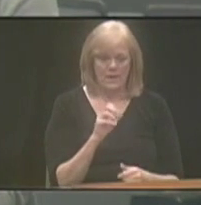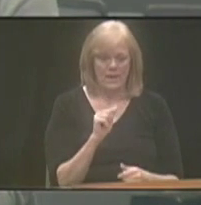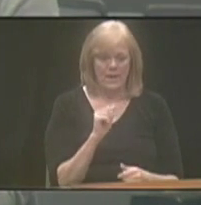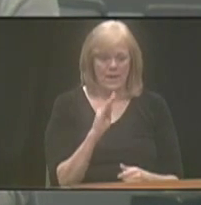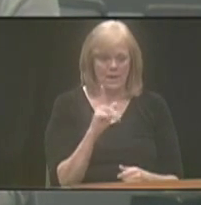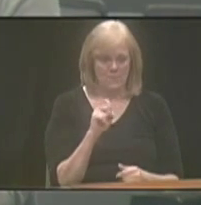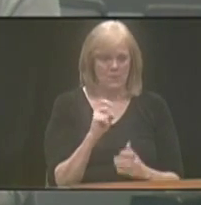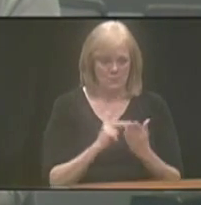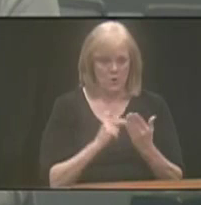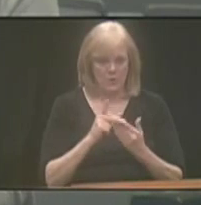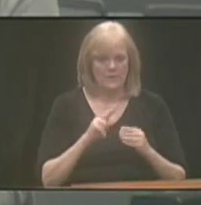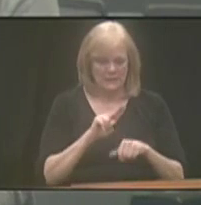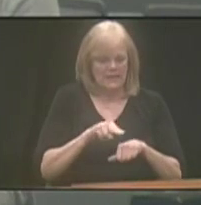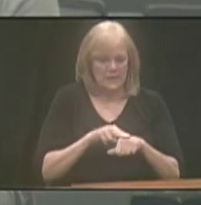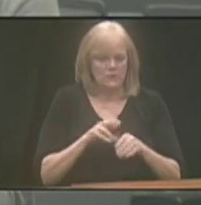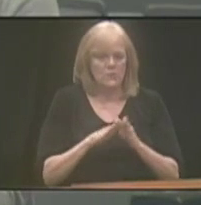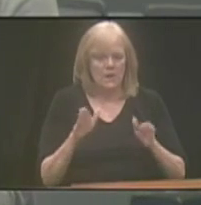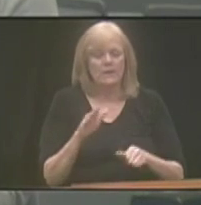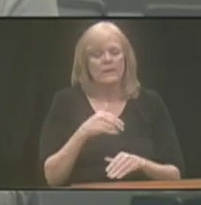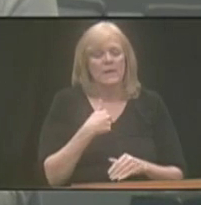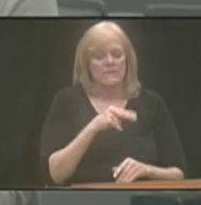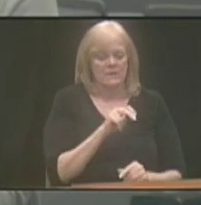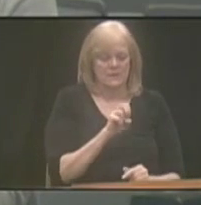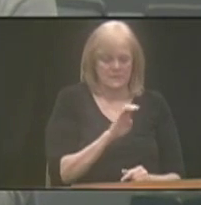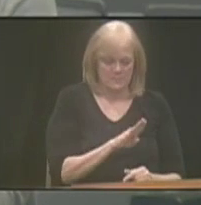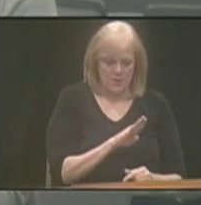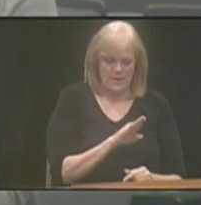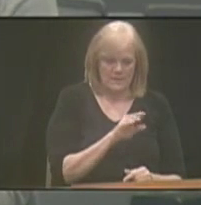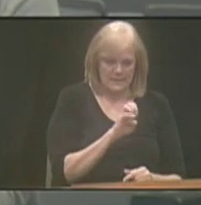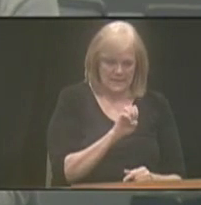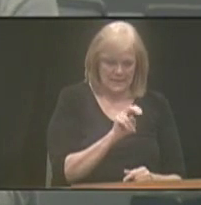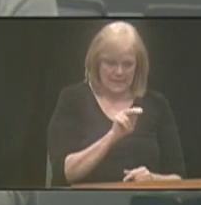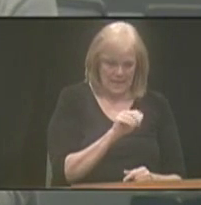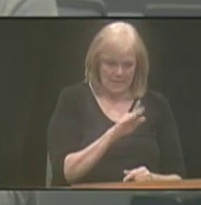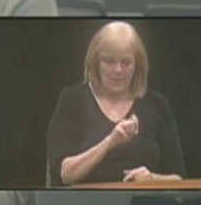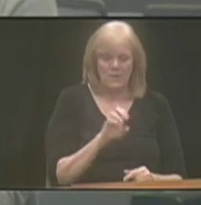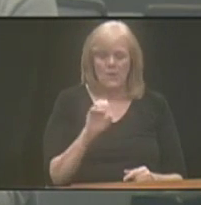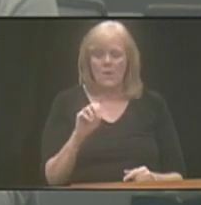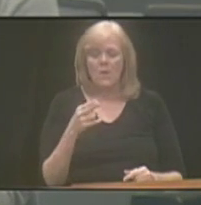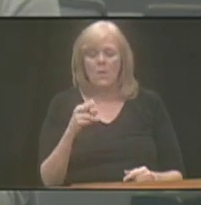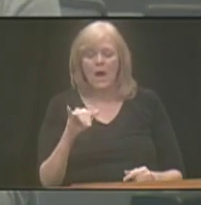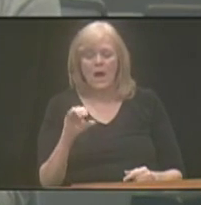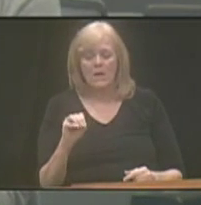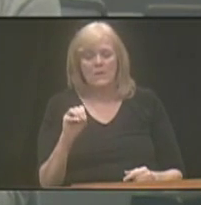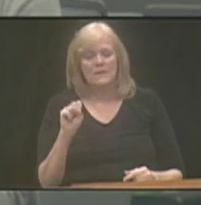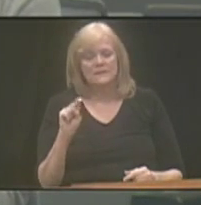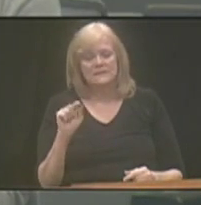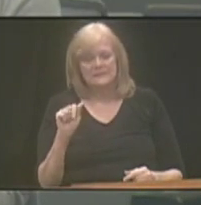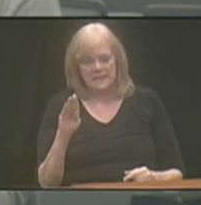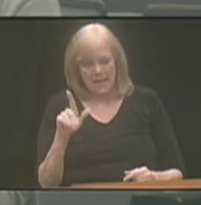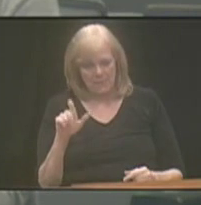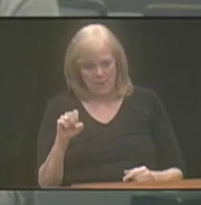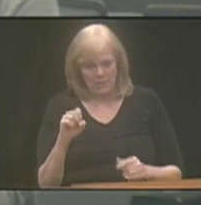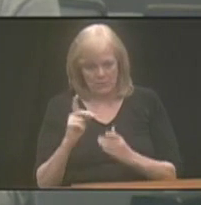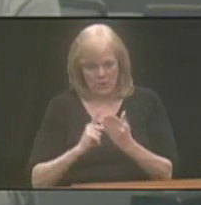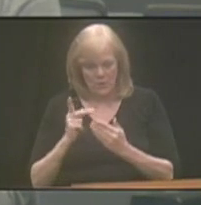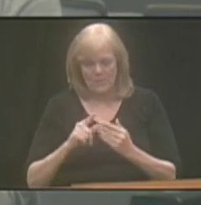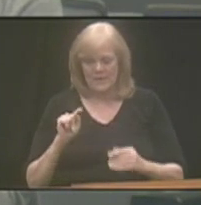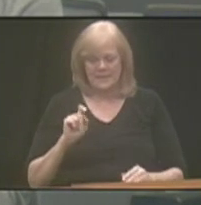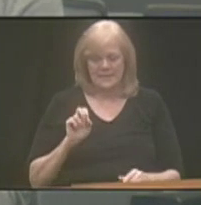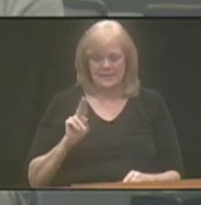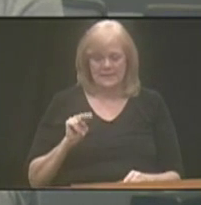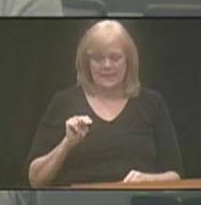programs nationwide. There is Nebraska's an ABLE program, Ohio's stable program, and